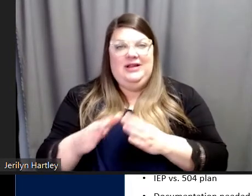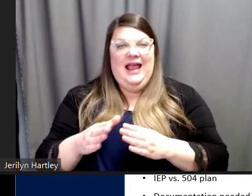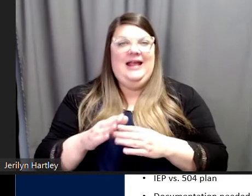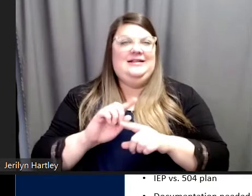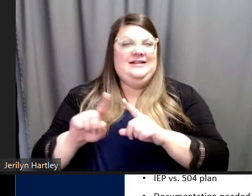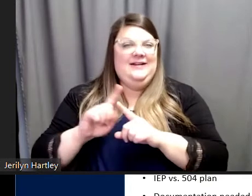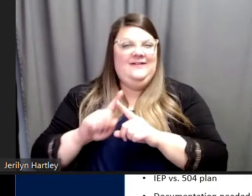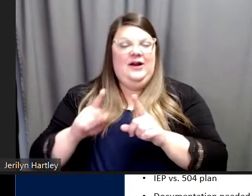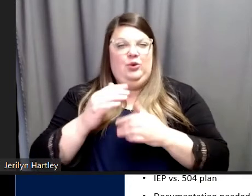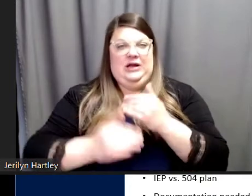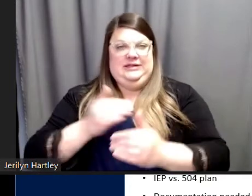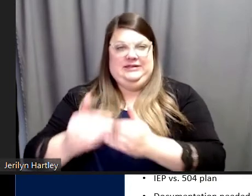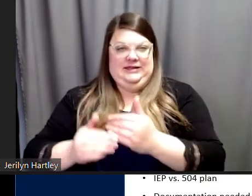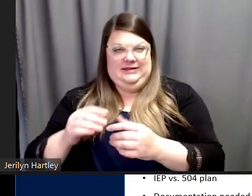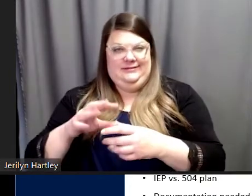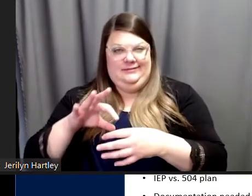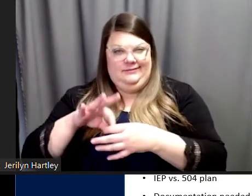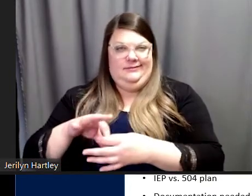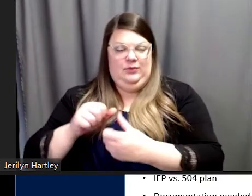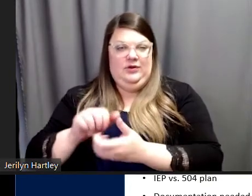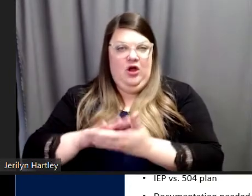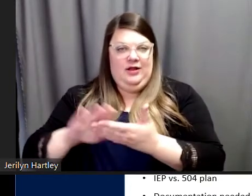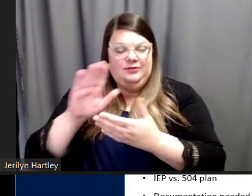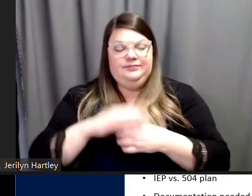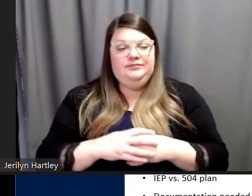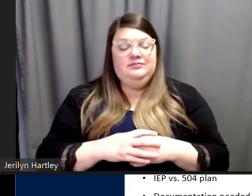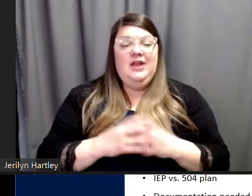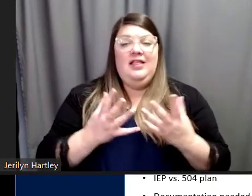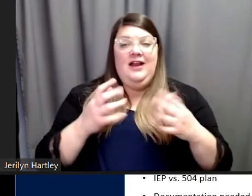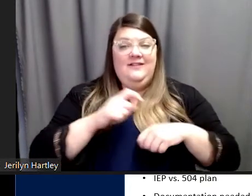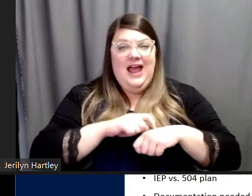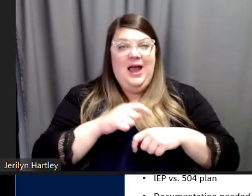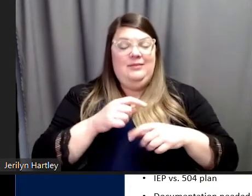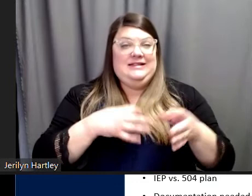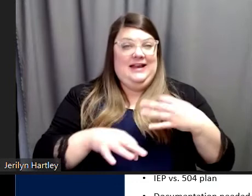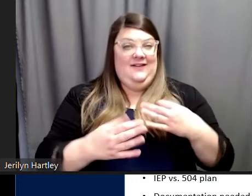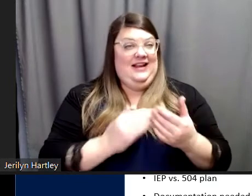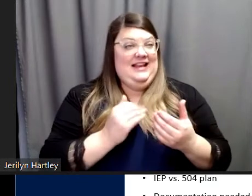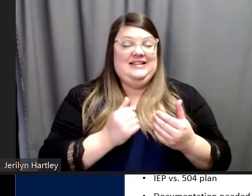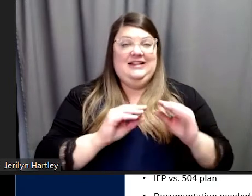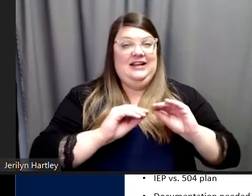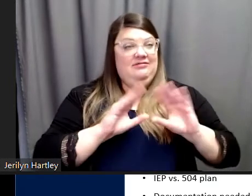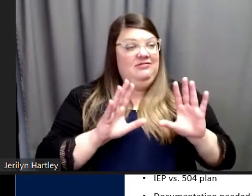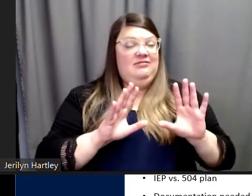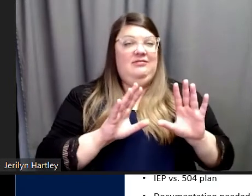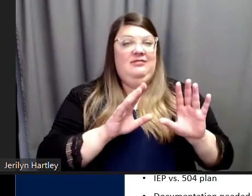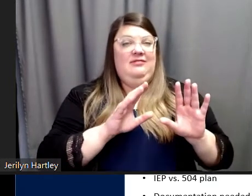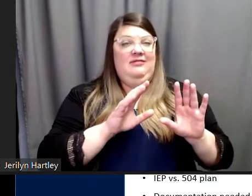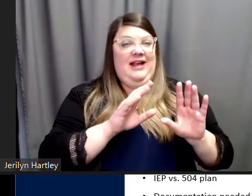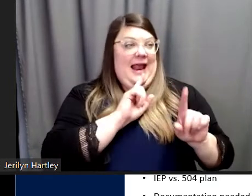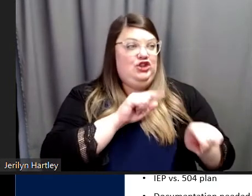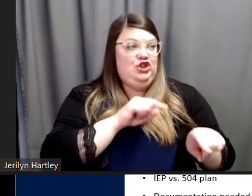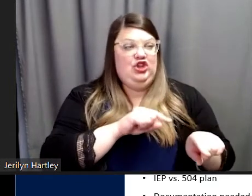There was a lot of time. There instead of, you know, easily finding these straightforward answers, was spending a significant